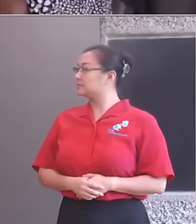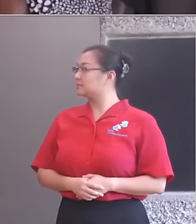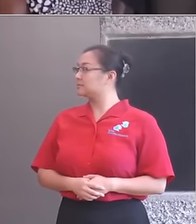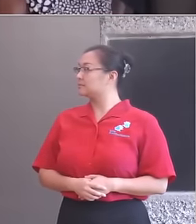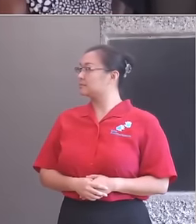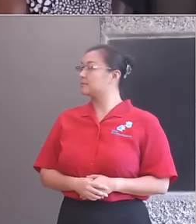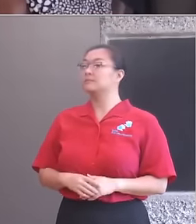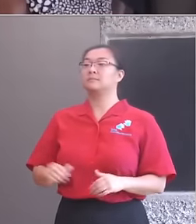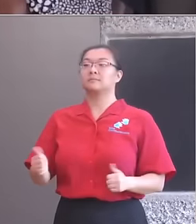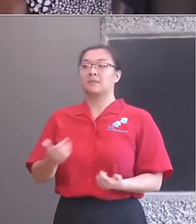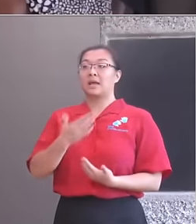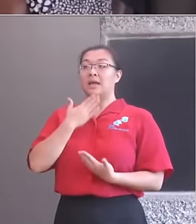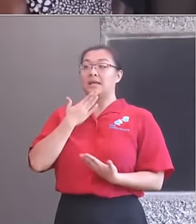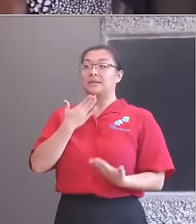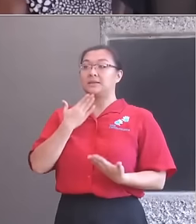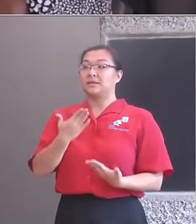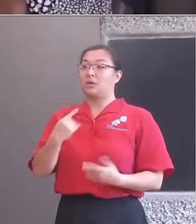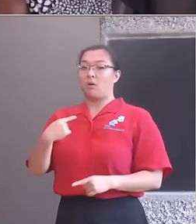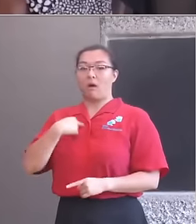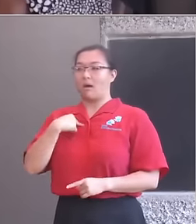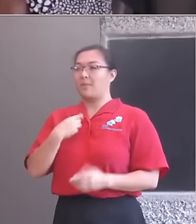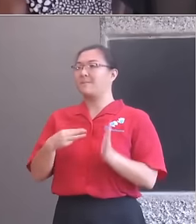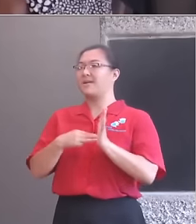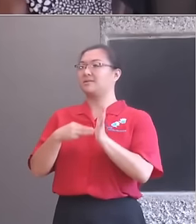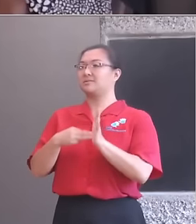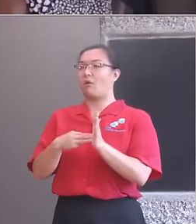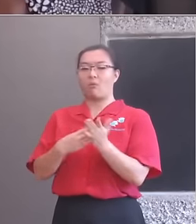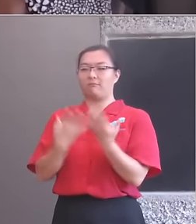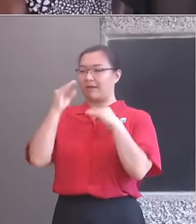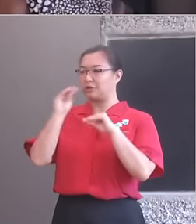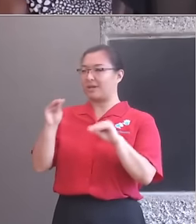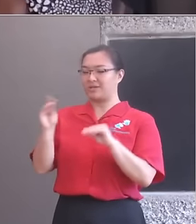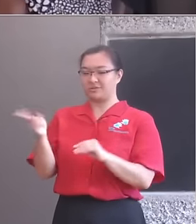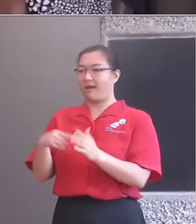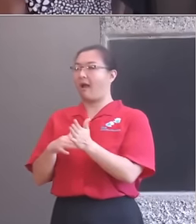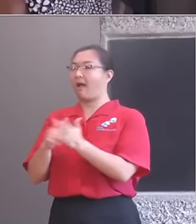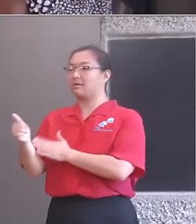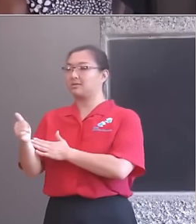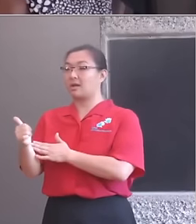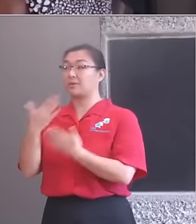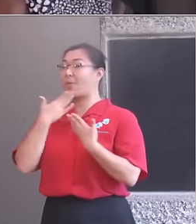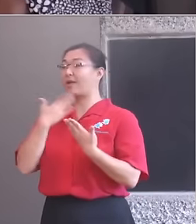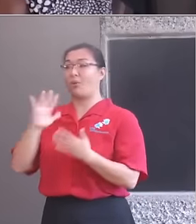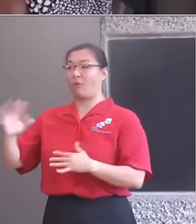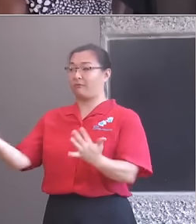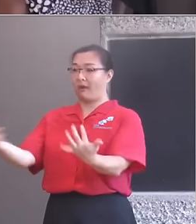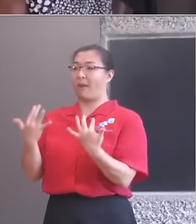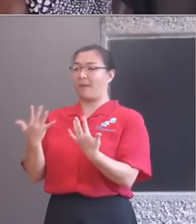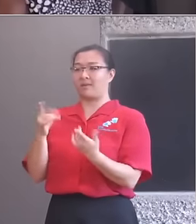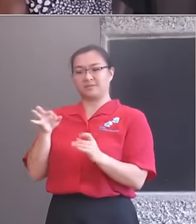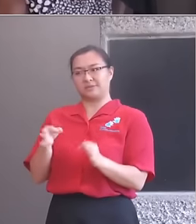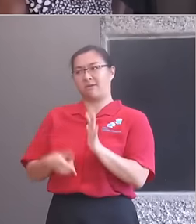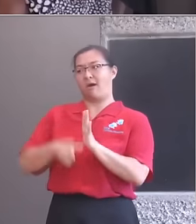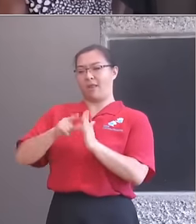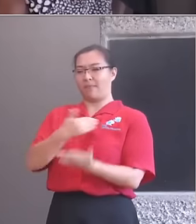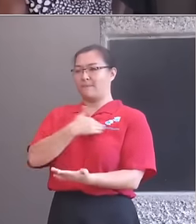Thanks very much. I'm Ed Vasey, Minister of Culture. It's very good of you all to be here, particularly so early in the morning. It's fantastic. And thanks also to